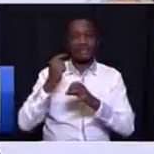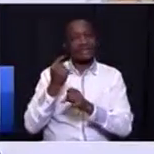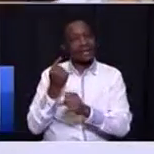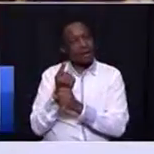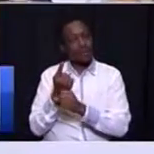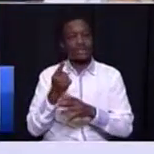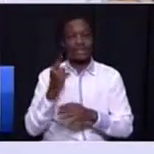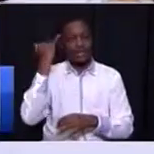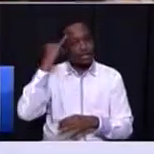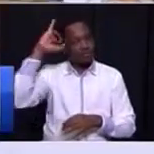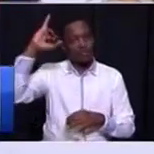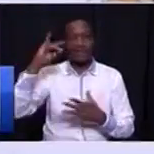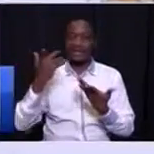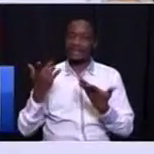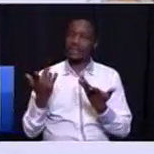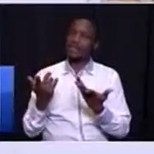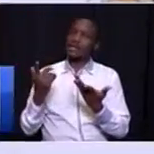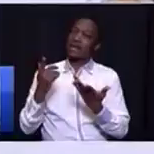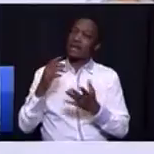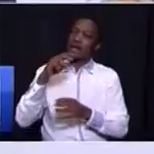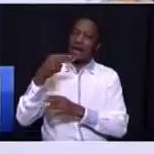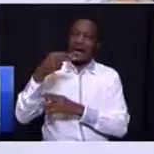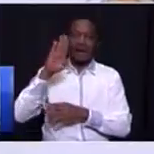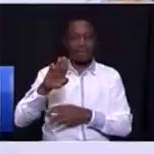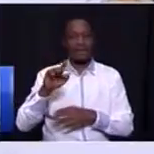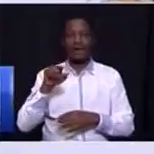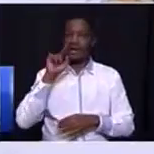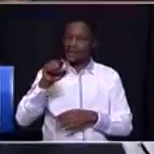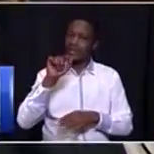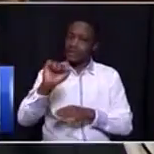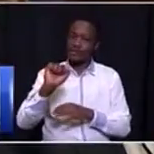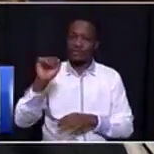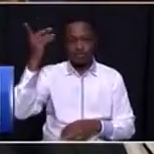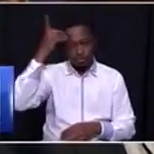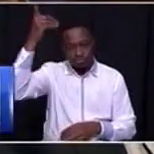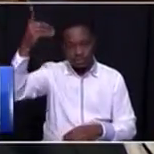into the Silicon Valley of Africa. That is your dream.